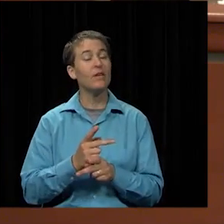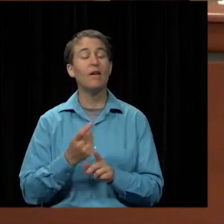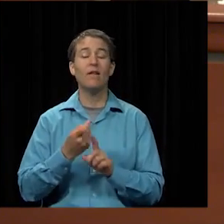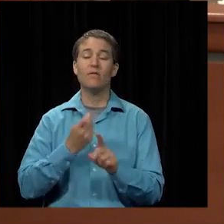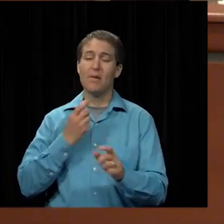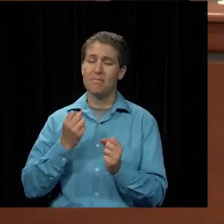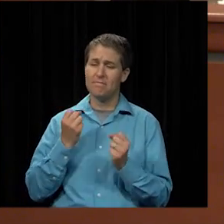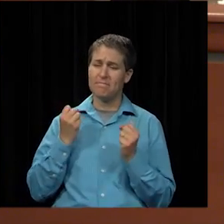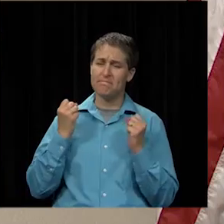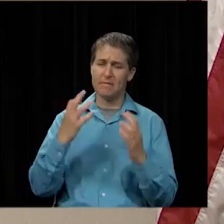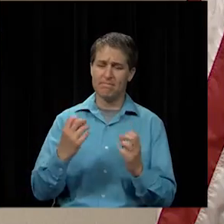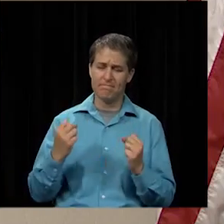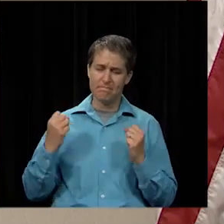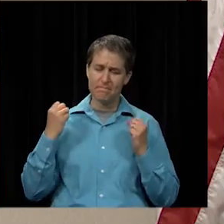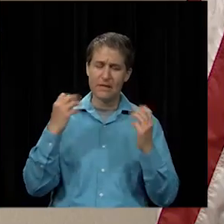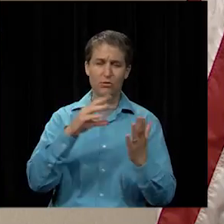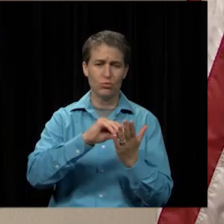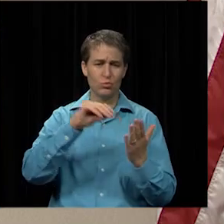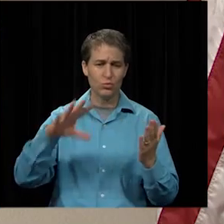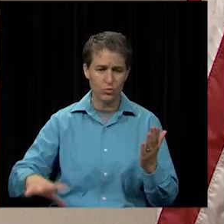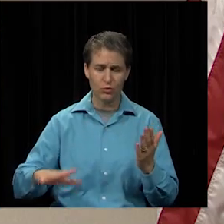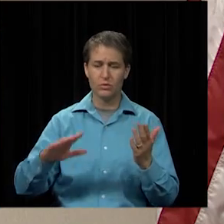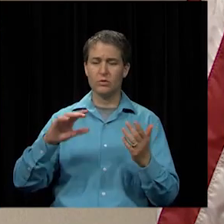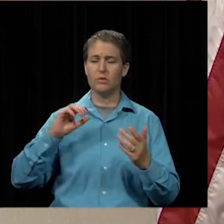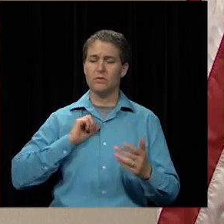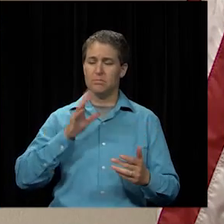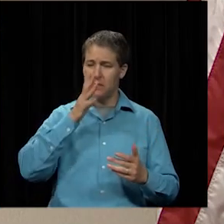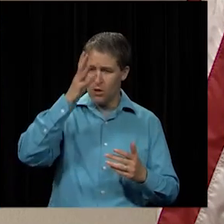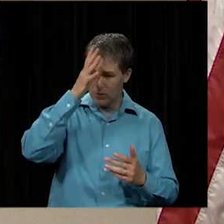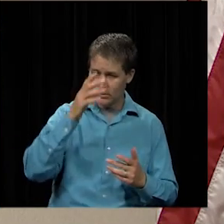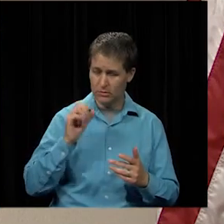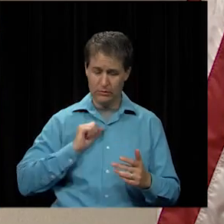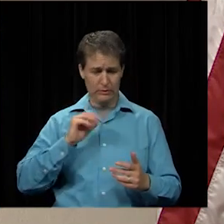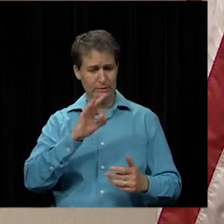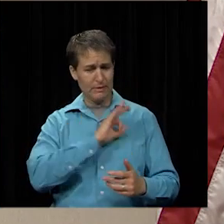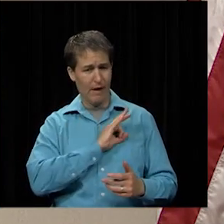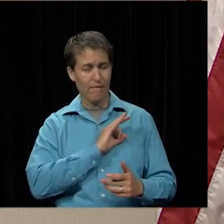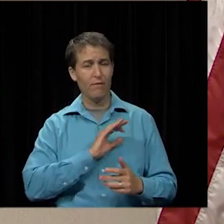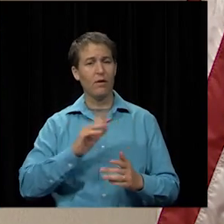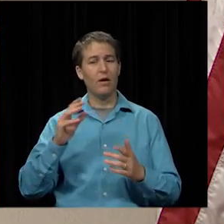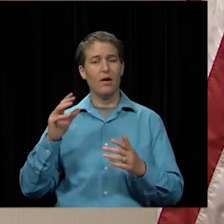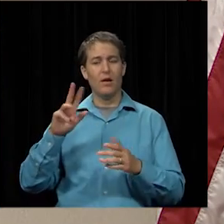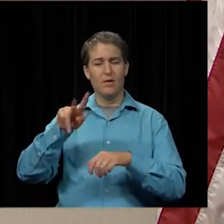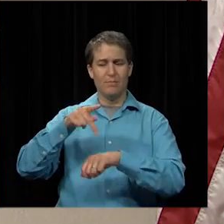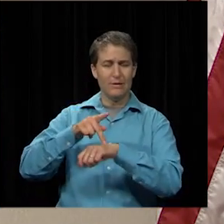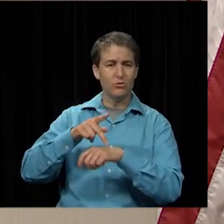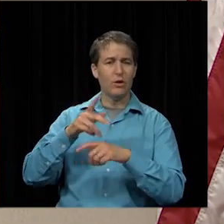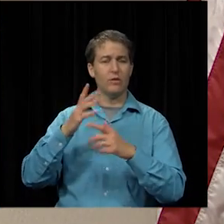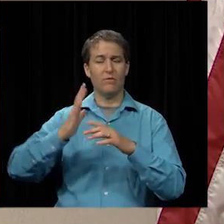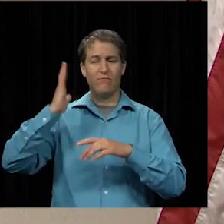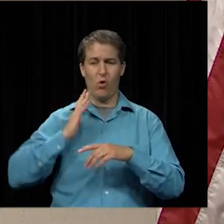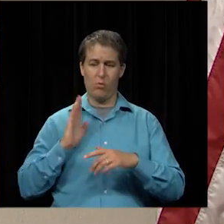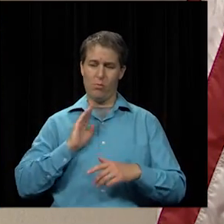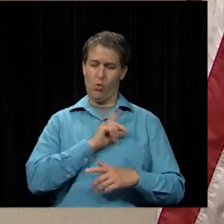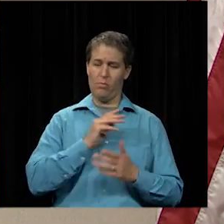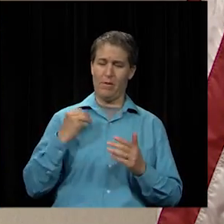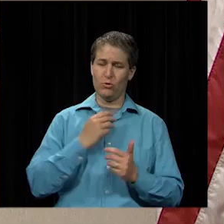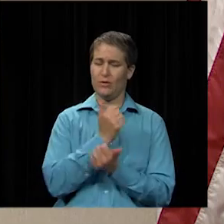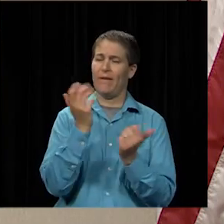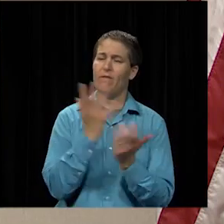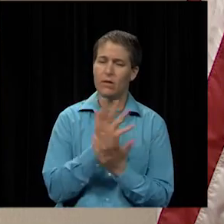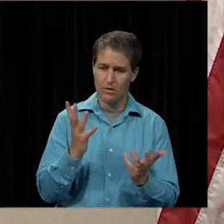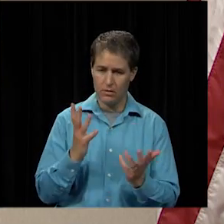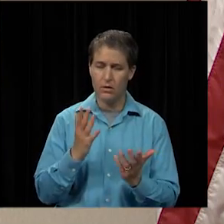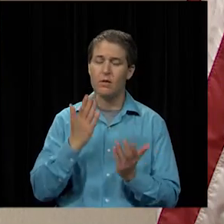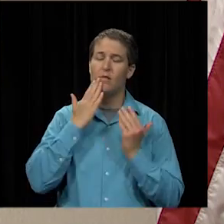thousands and thousands of students parents staff administrators former board members and patrons of our community we thank you for your service